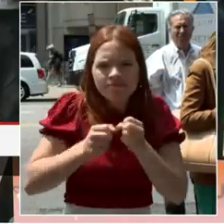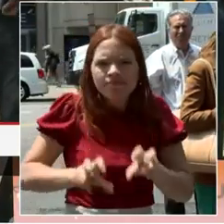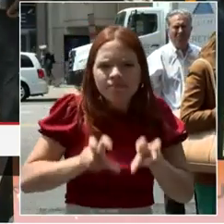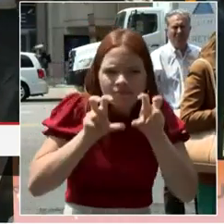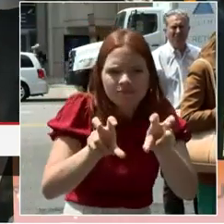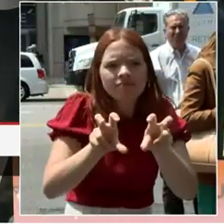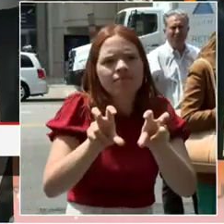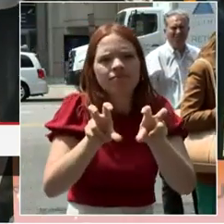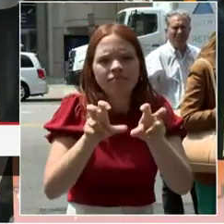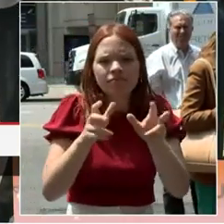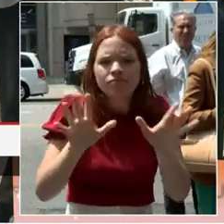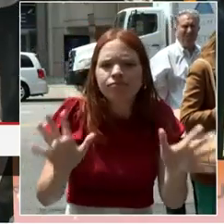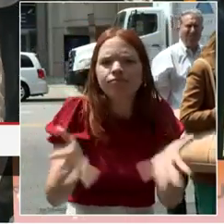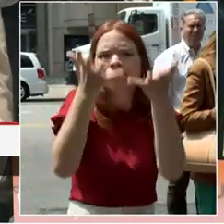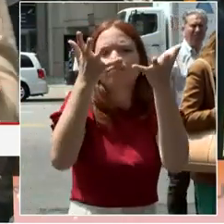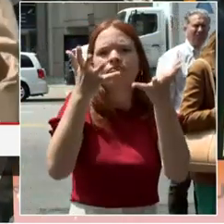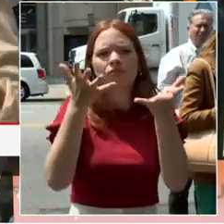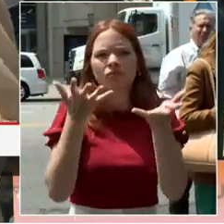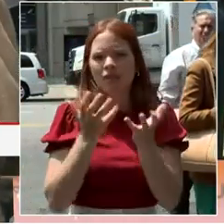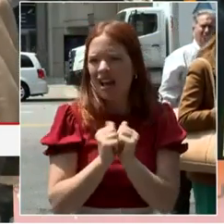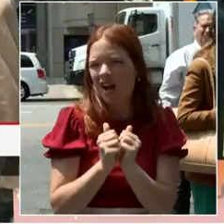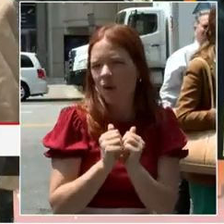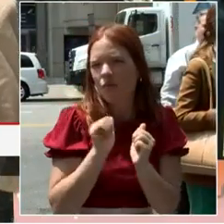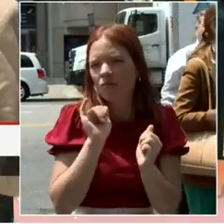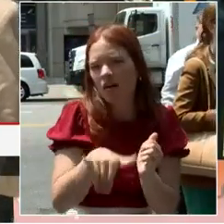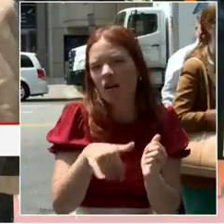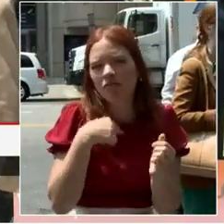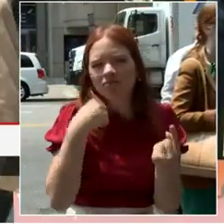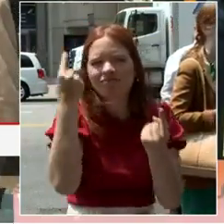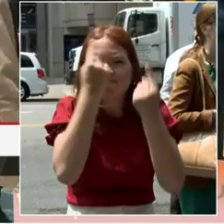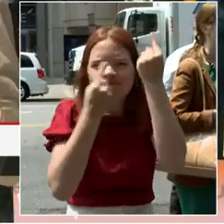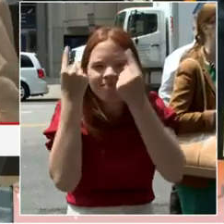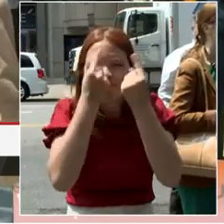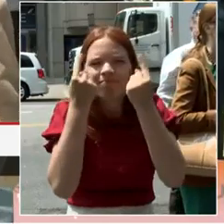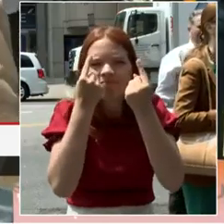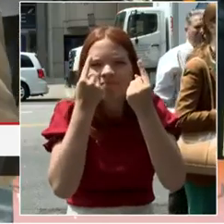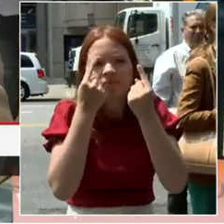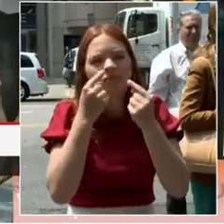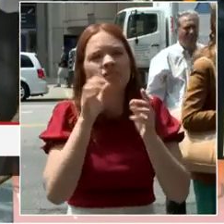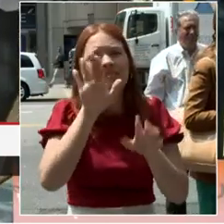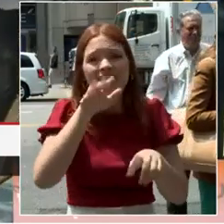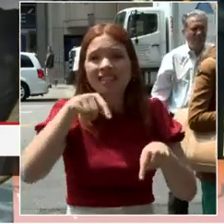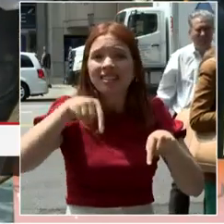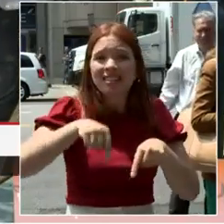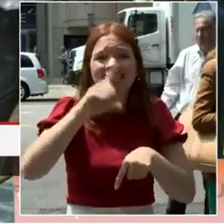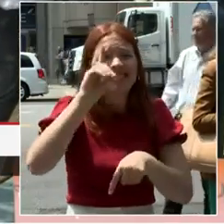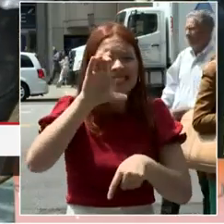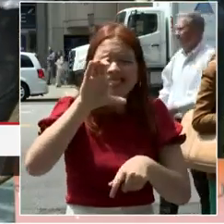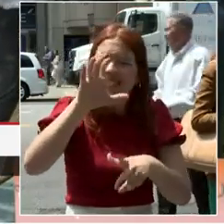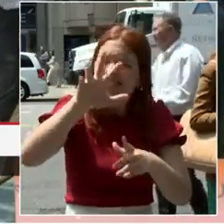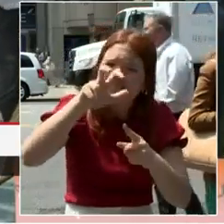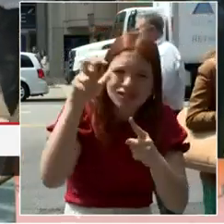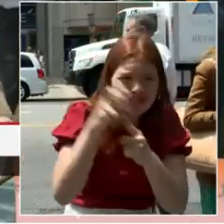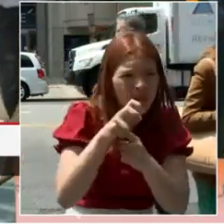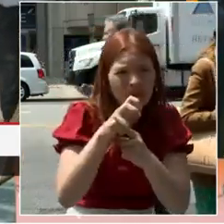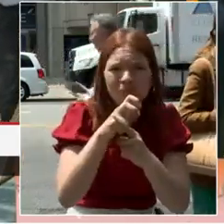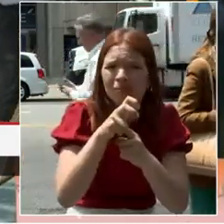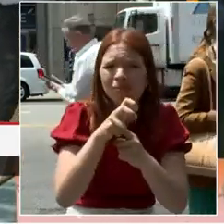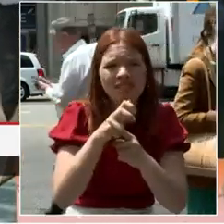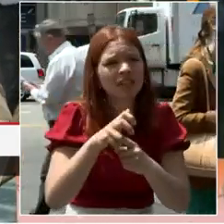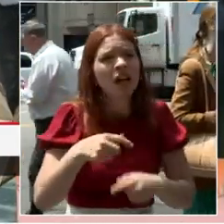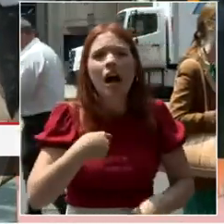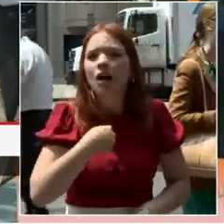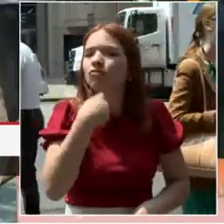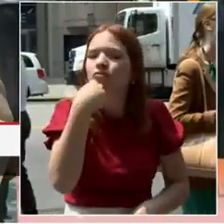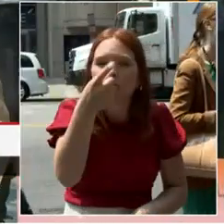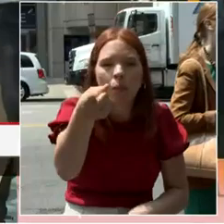So we need to say to them, DC is the best place. They've been saying it for 15 years. DC is a great bet. It's the best